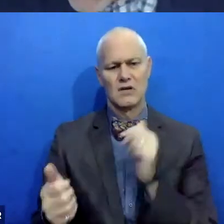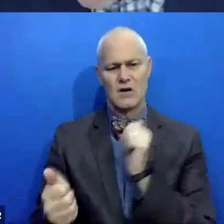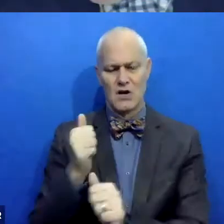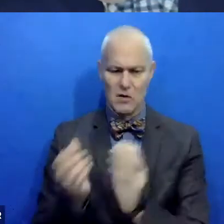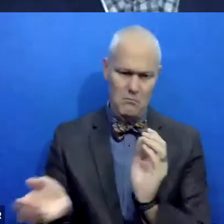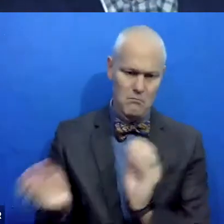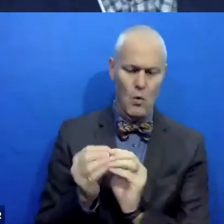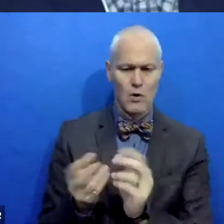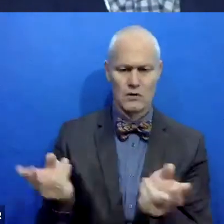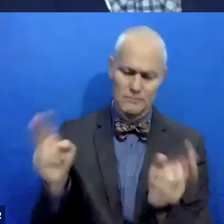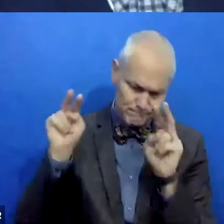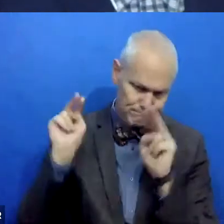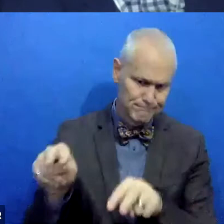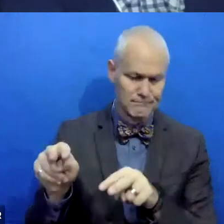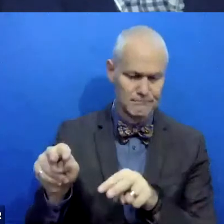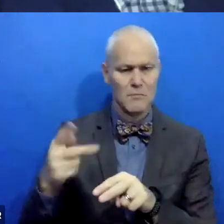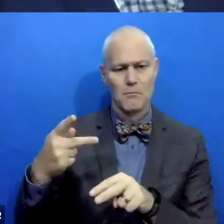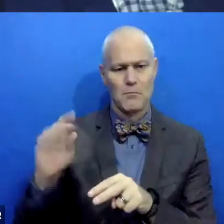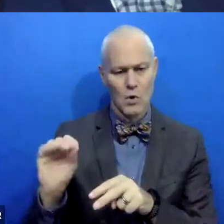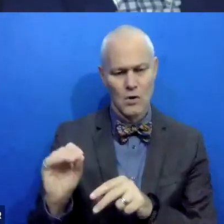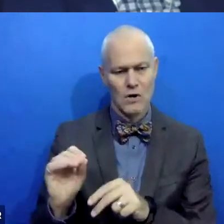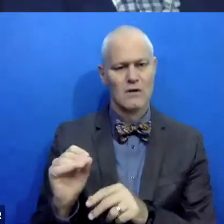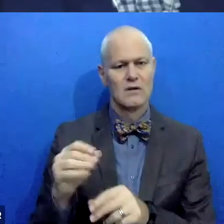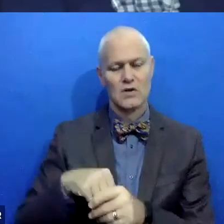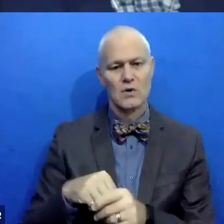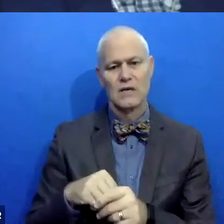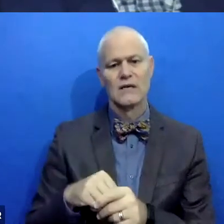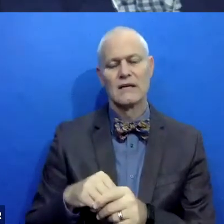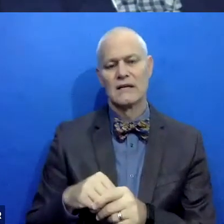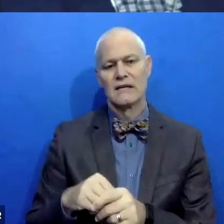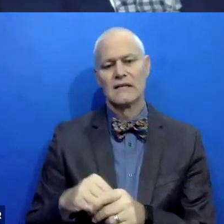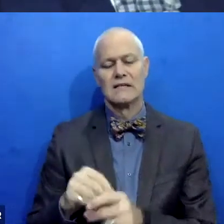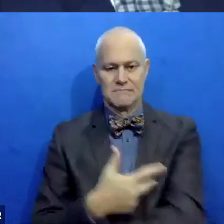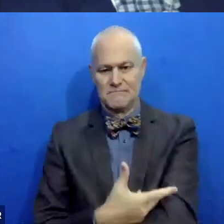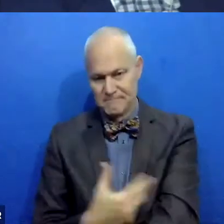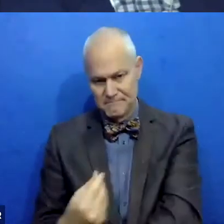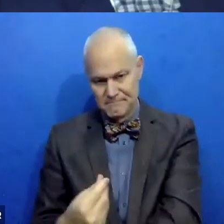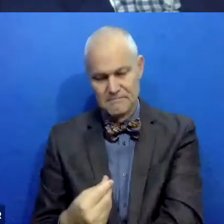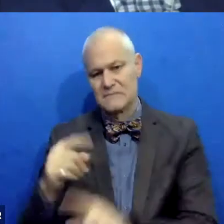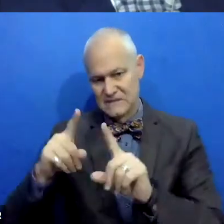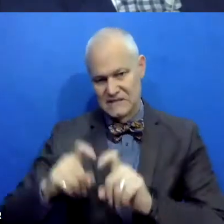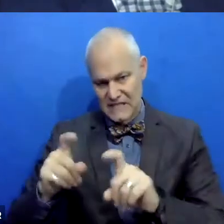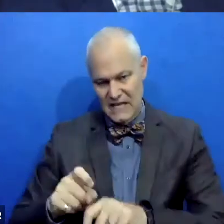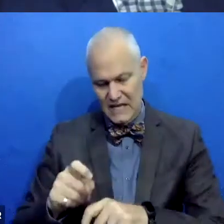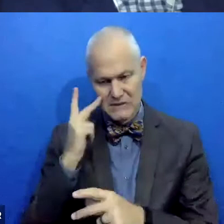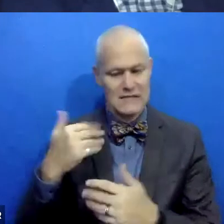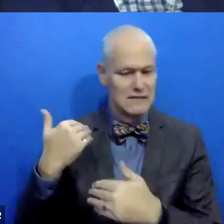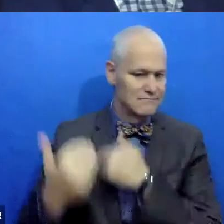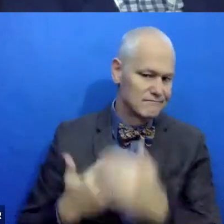probation scrutiny, including, uh, chemical testing, and we'll see where the process goes in a little while.